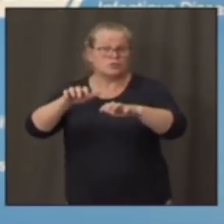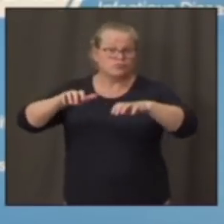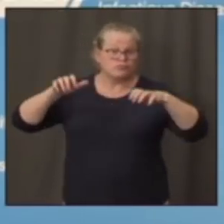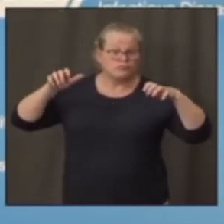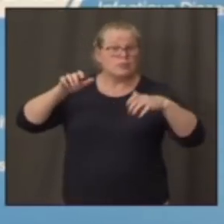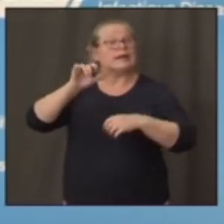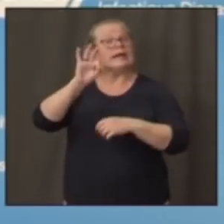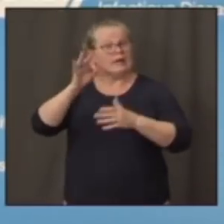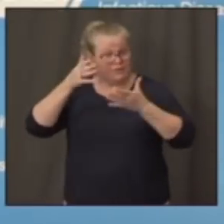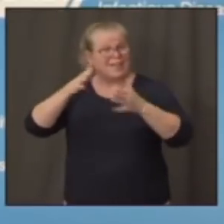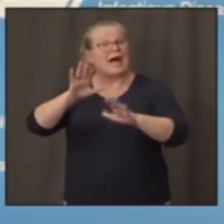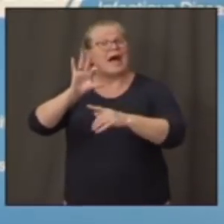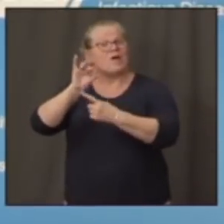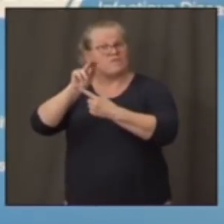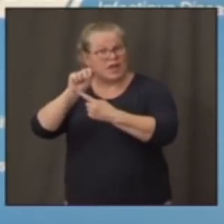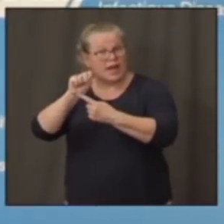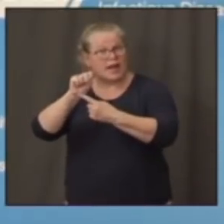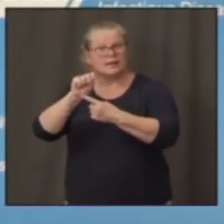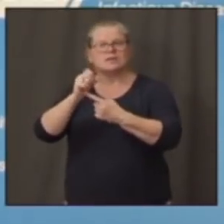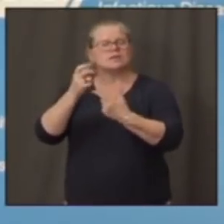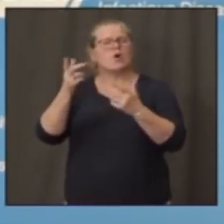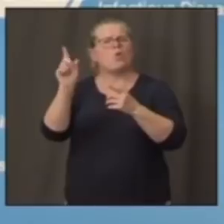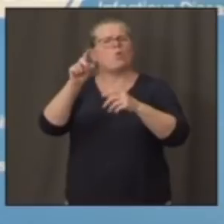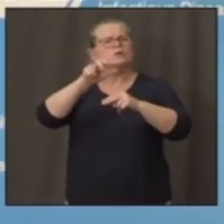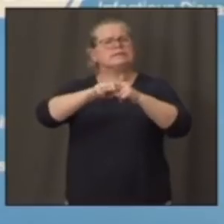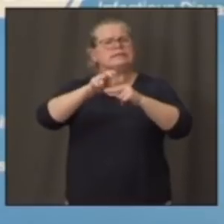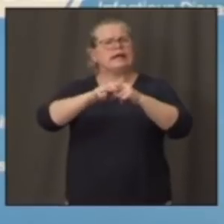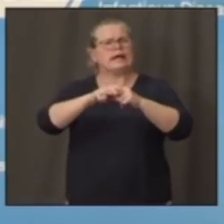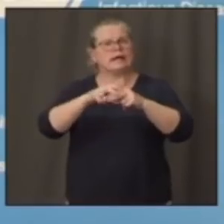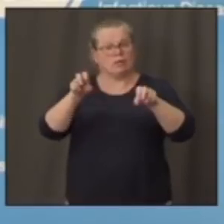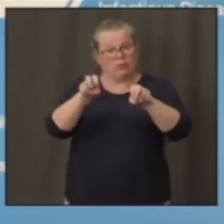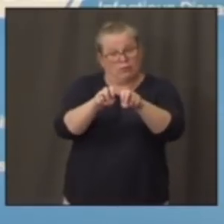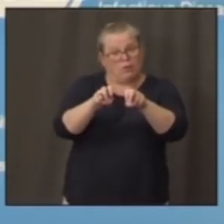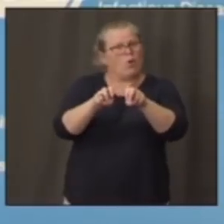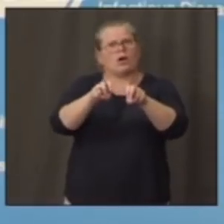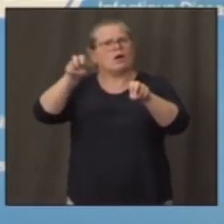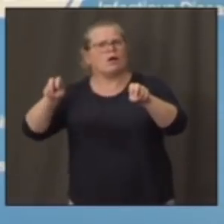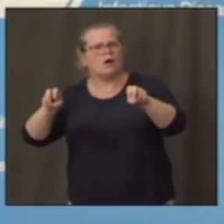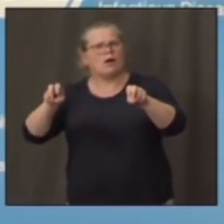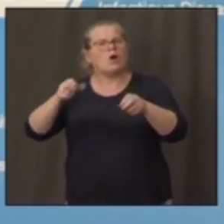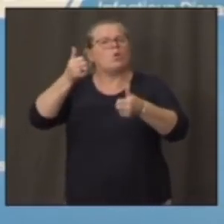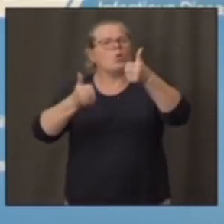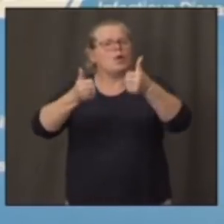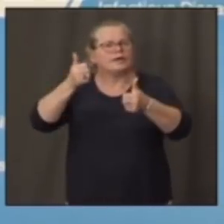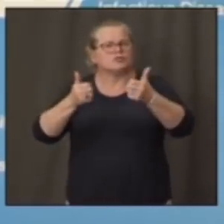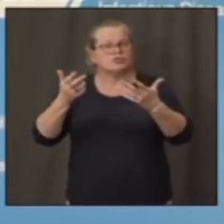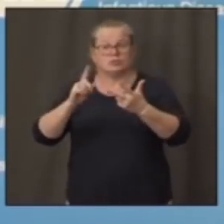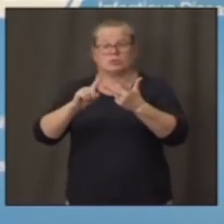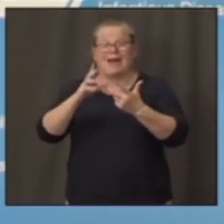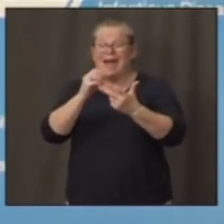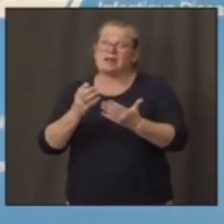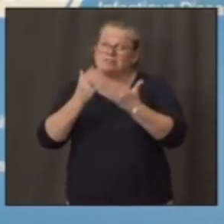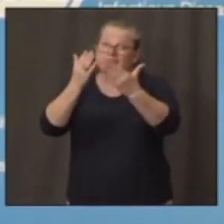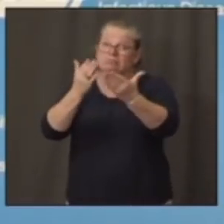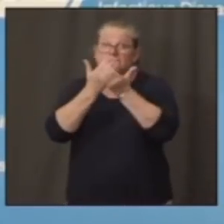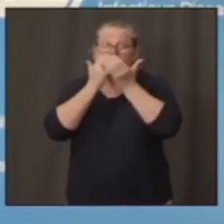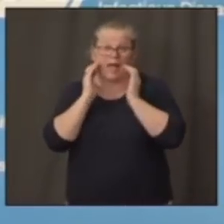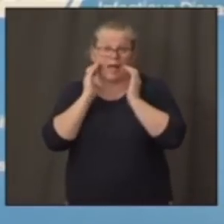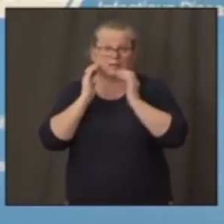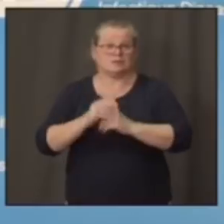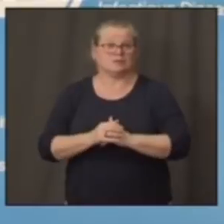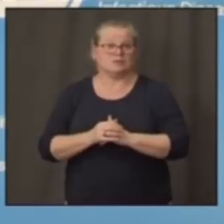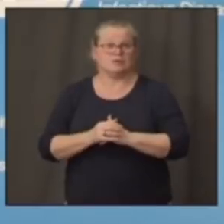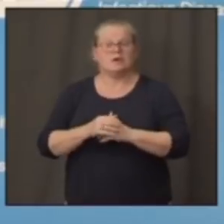they wear masks? I would recommend they do. It really depends on a case-by-case basis on the sport itself